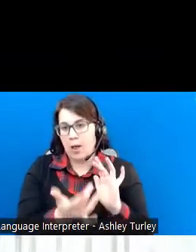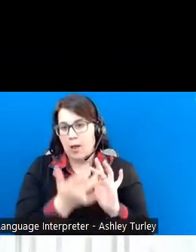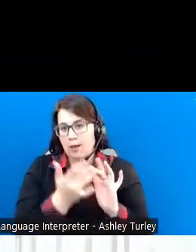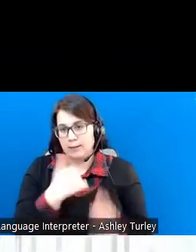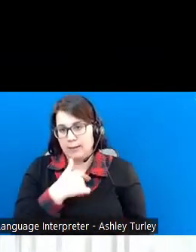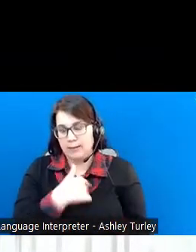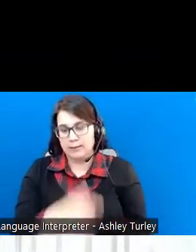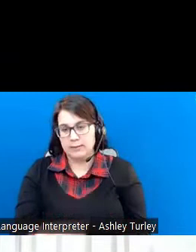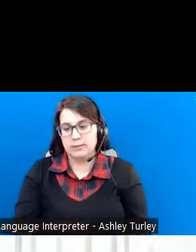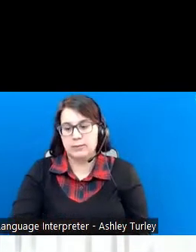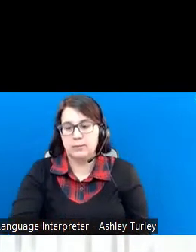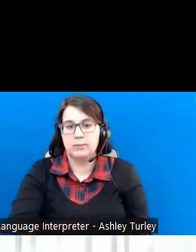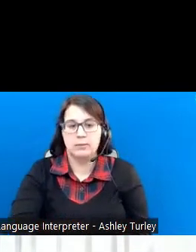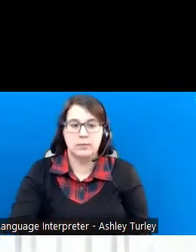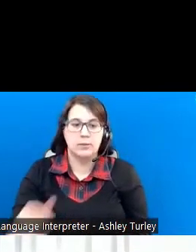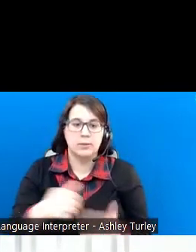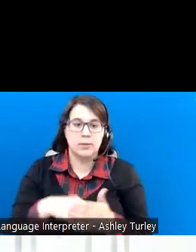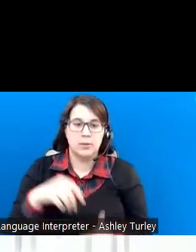WIPA program.